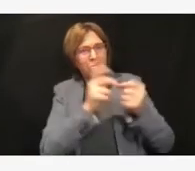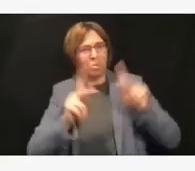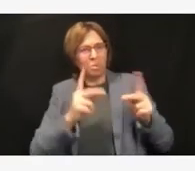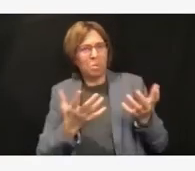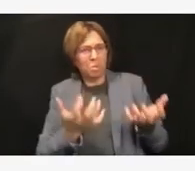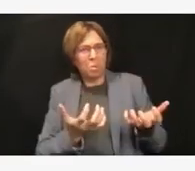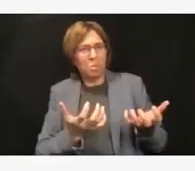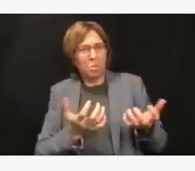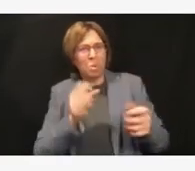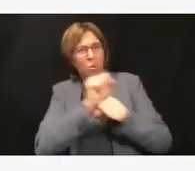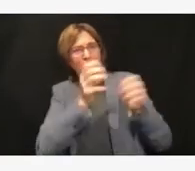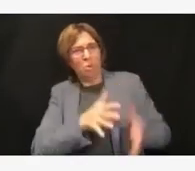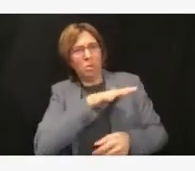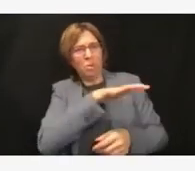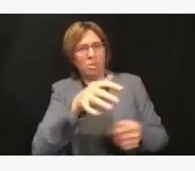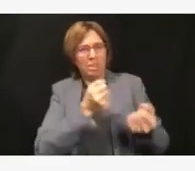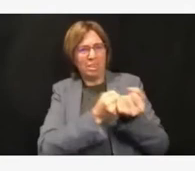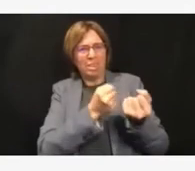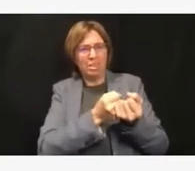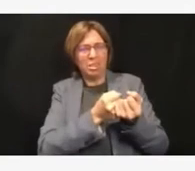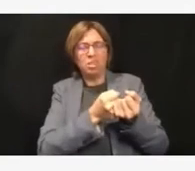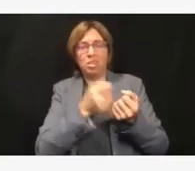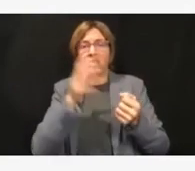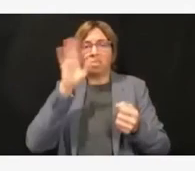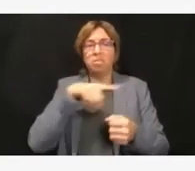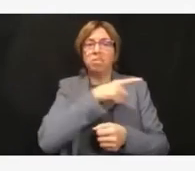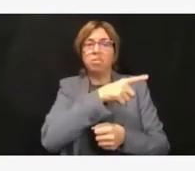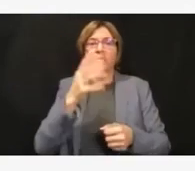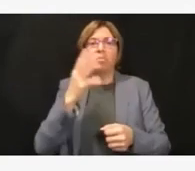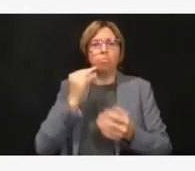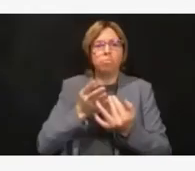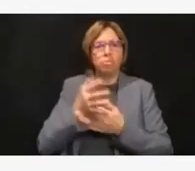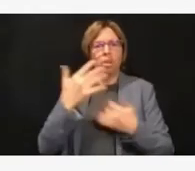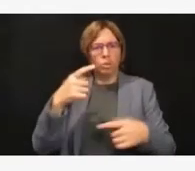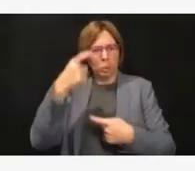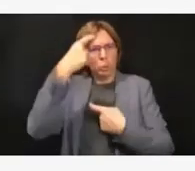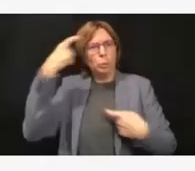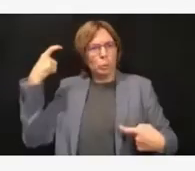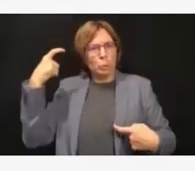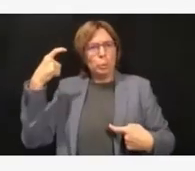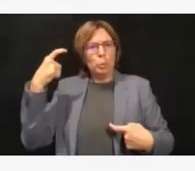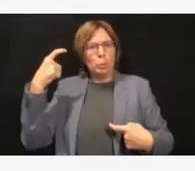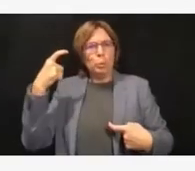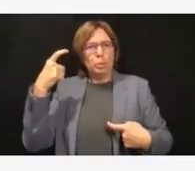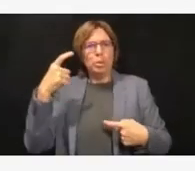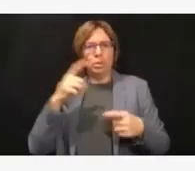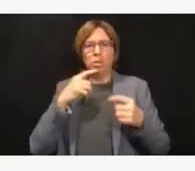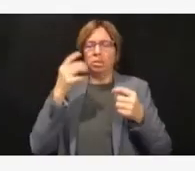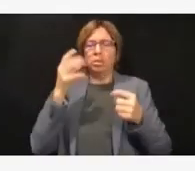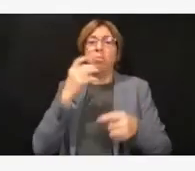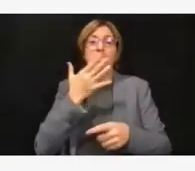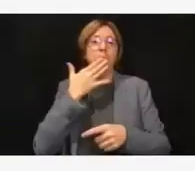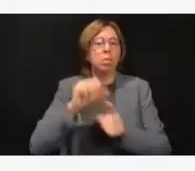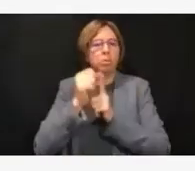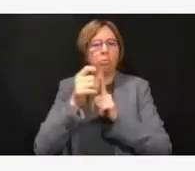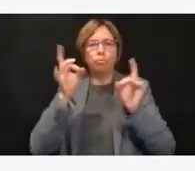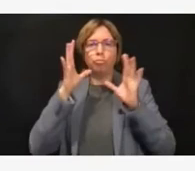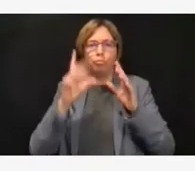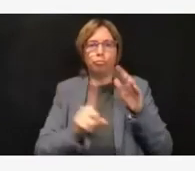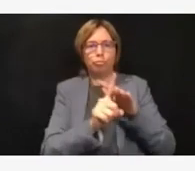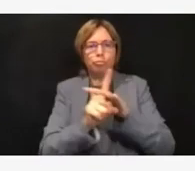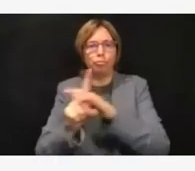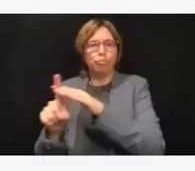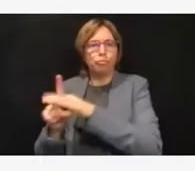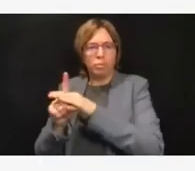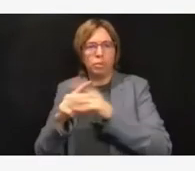trauma, but they've seen a lot, they've managed a lot, they've managed a lot of suffering and dying. So